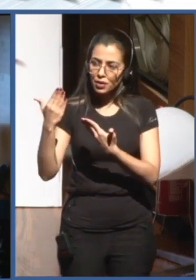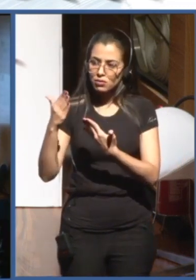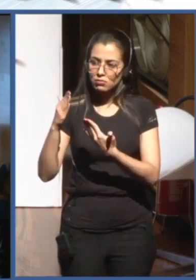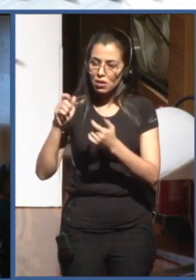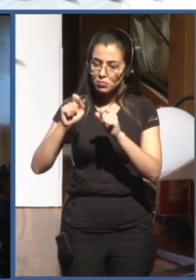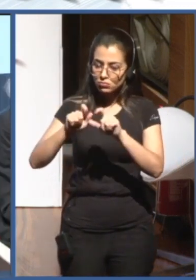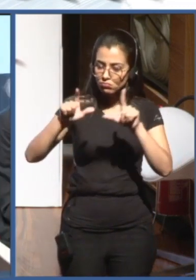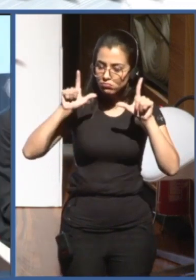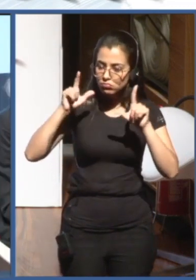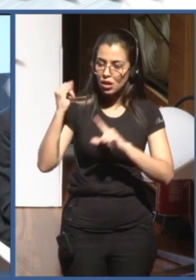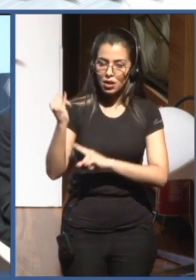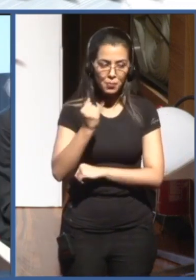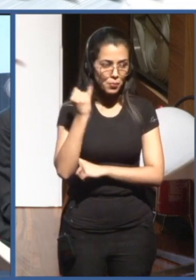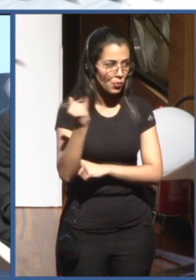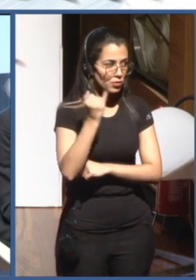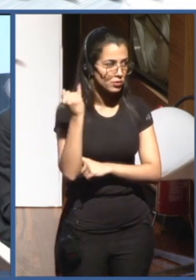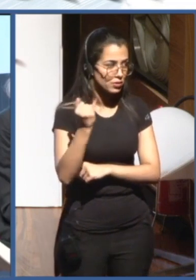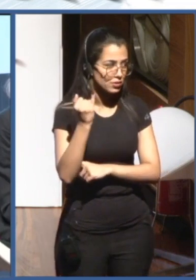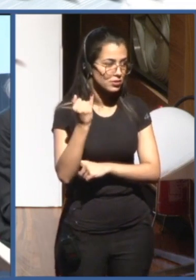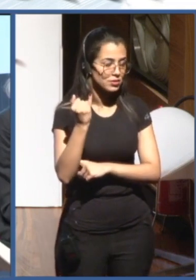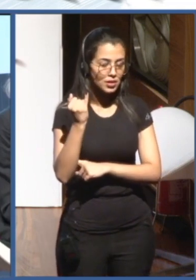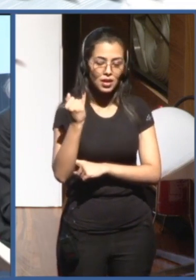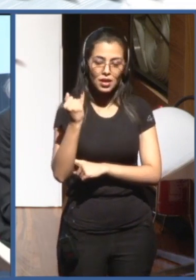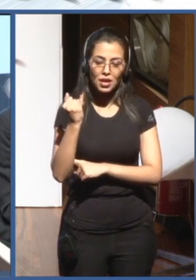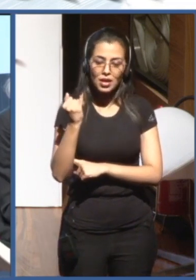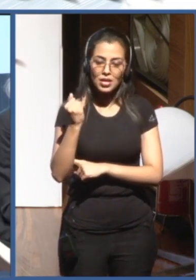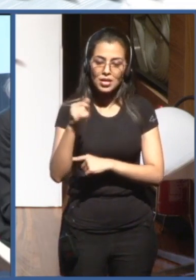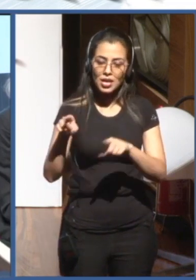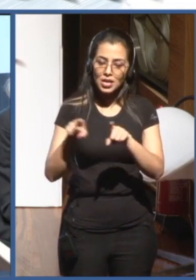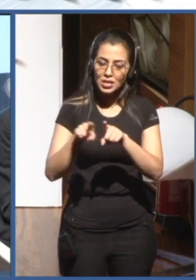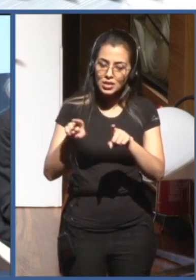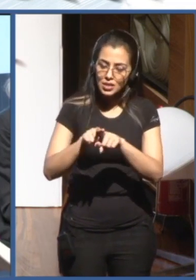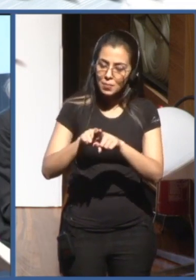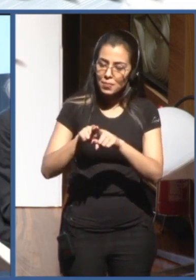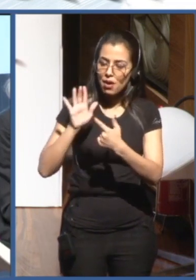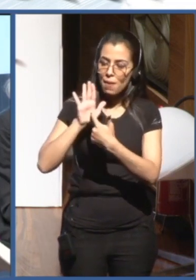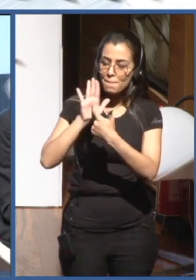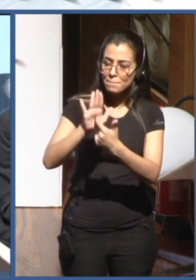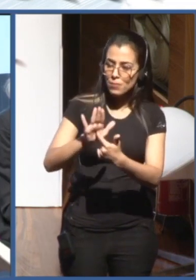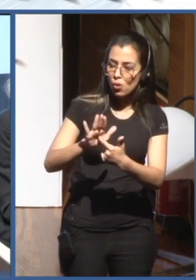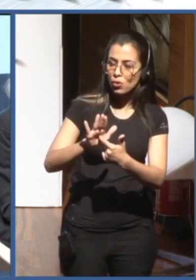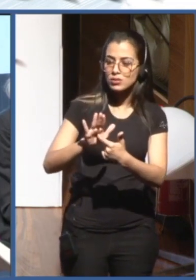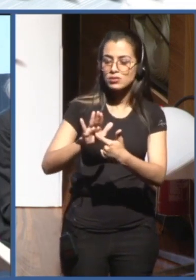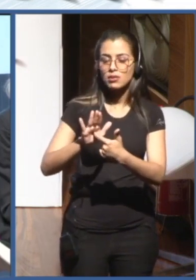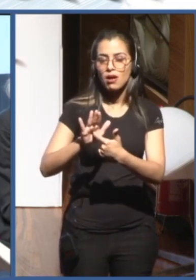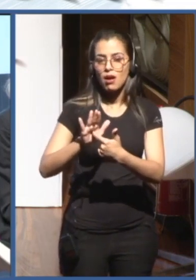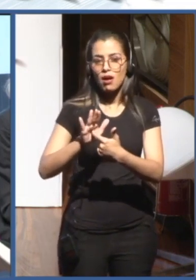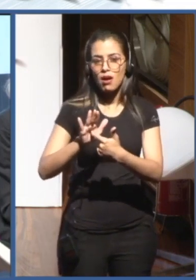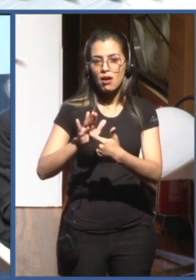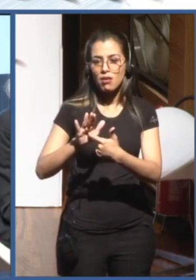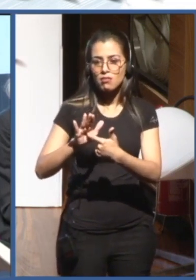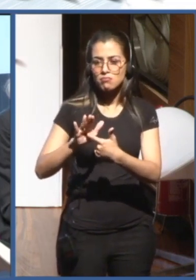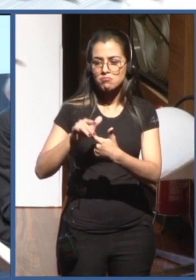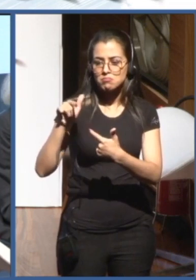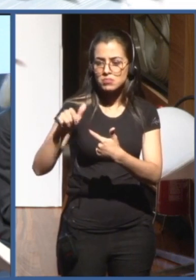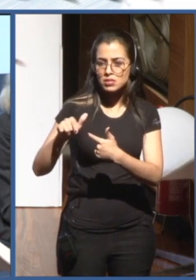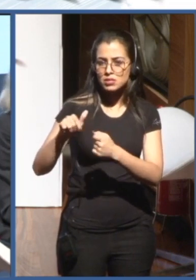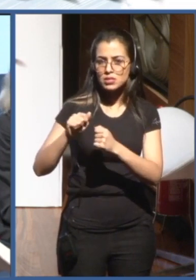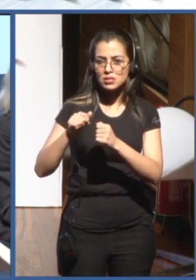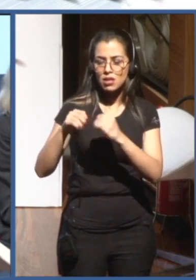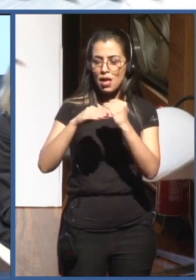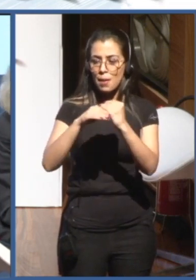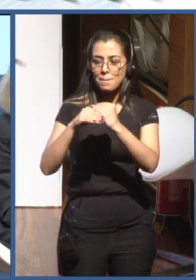related to raising awareness and to present and to facilitate the understanding of these important